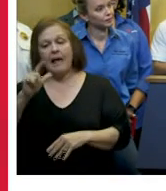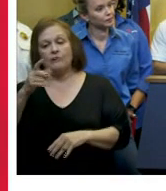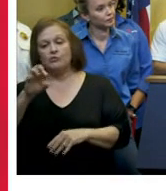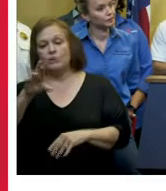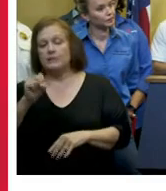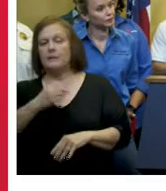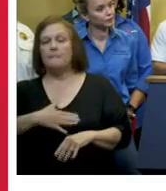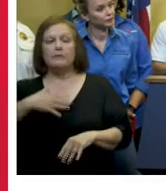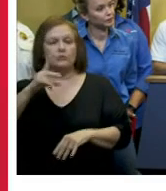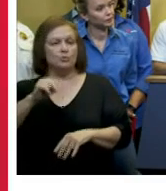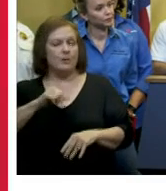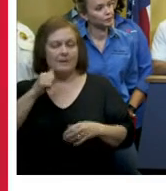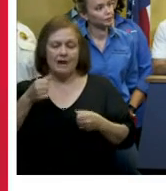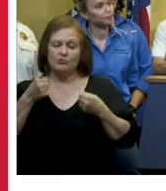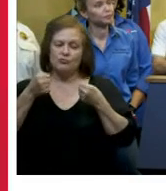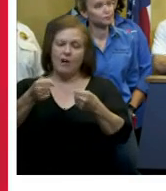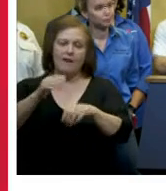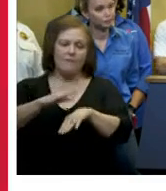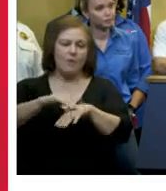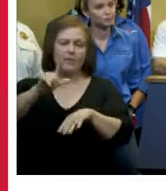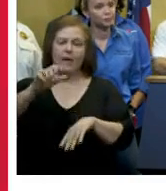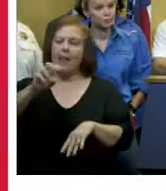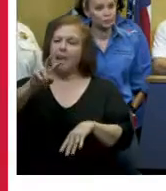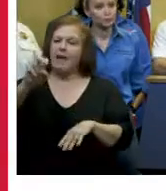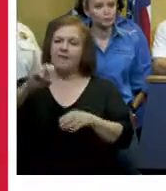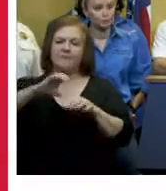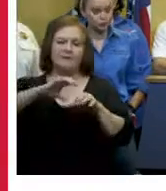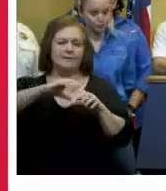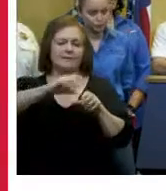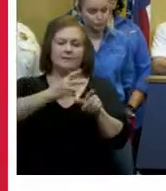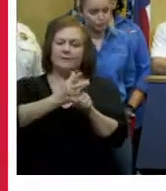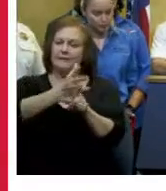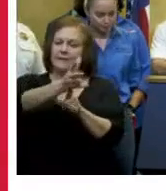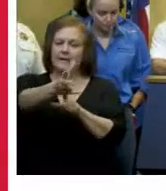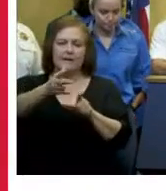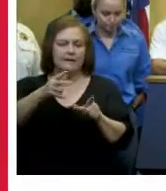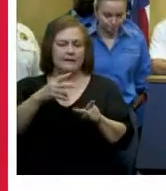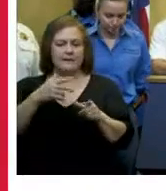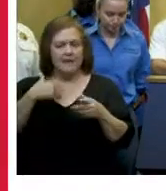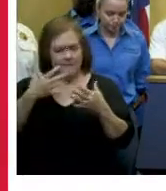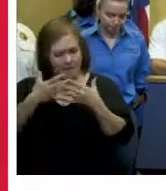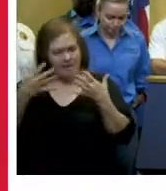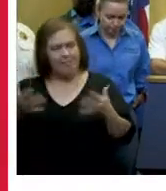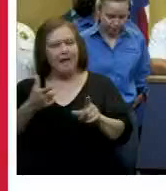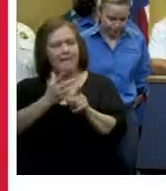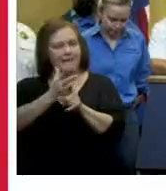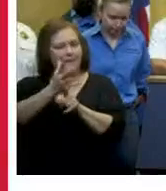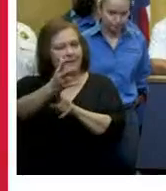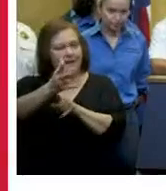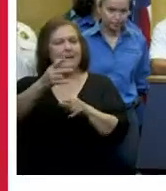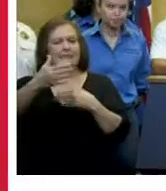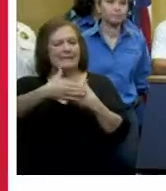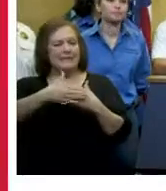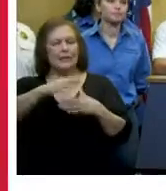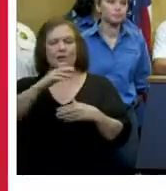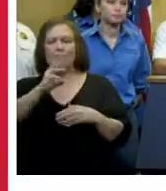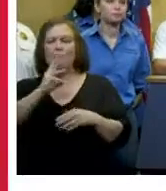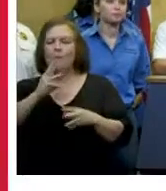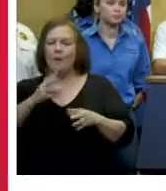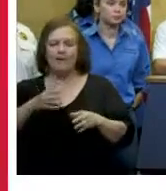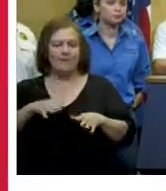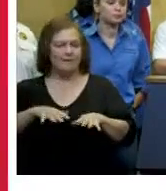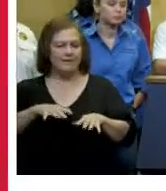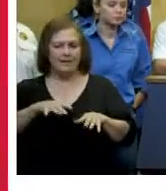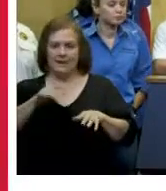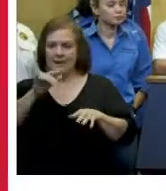please do not drive on the levees there are many of our neighborhoods along the levees and algiers that back right up onto the river there is no driving